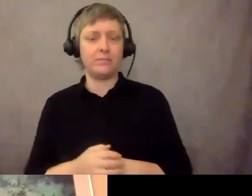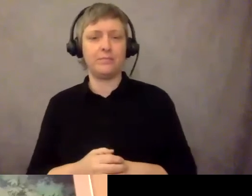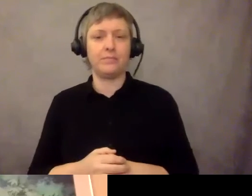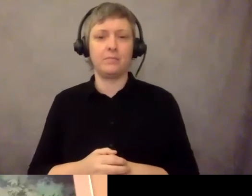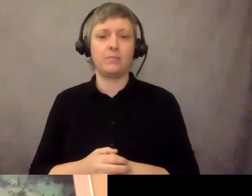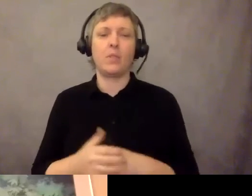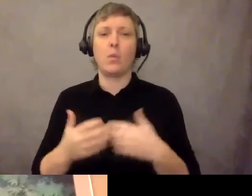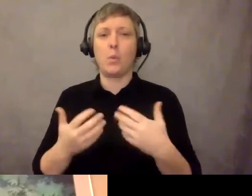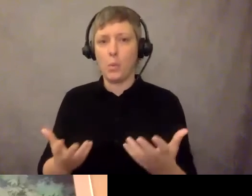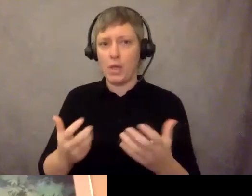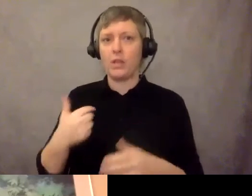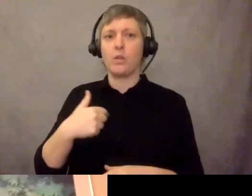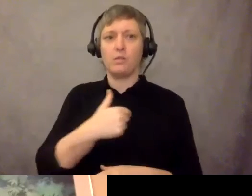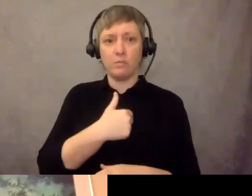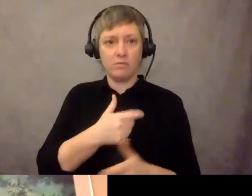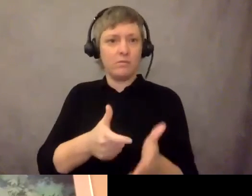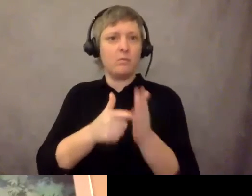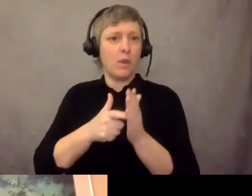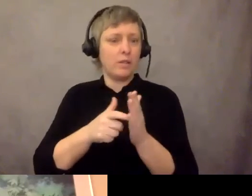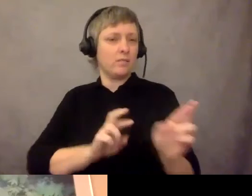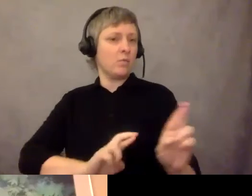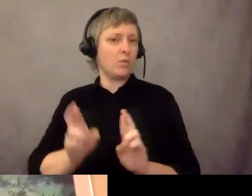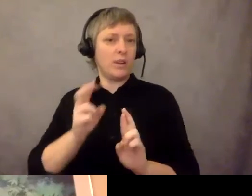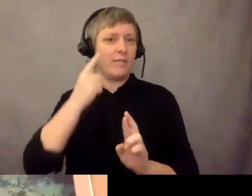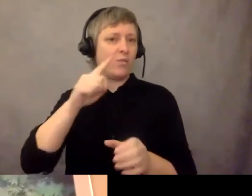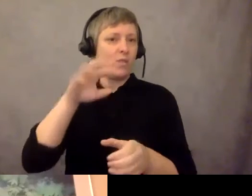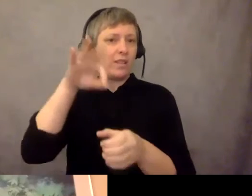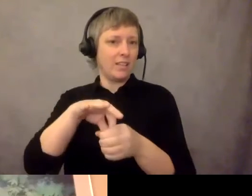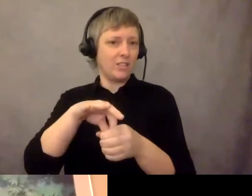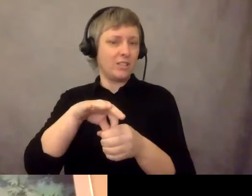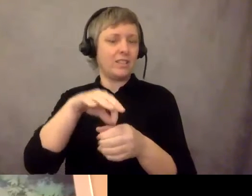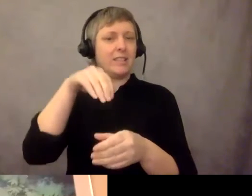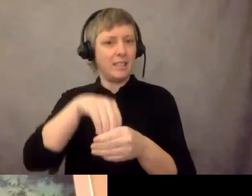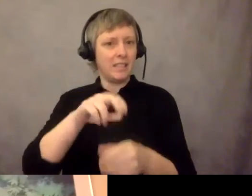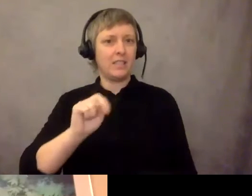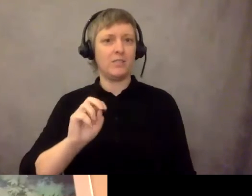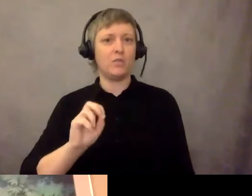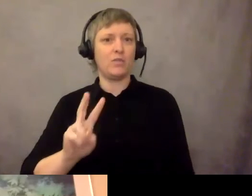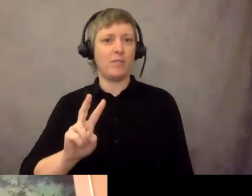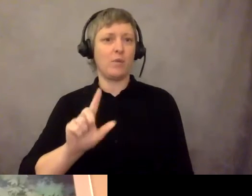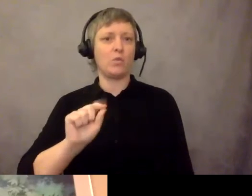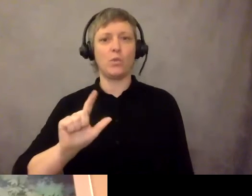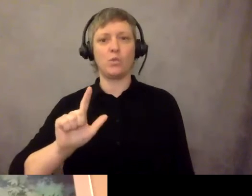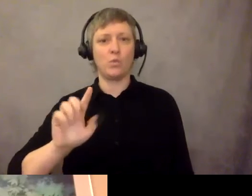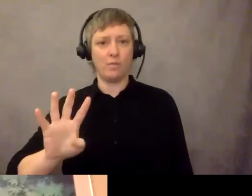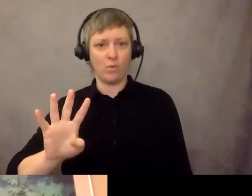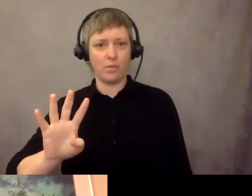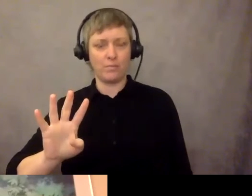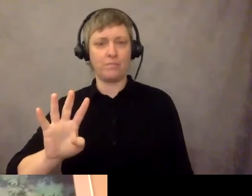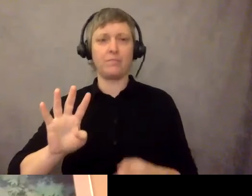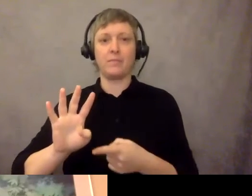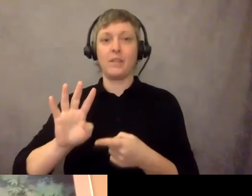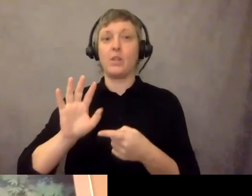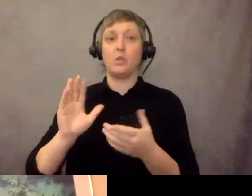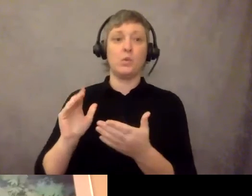ready for an election in November of 2024, which would be the first election under the new